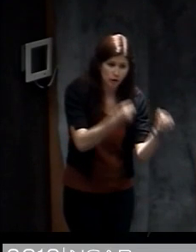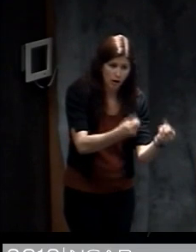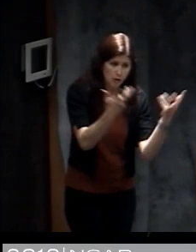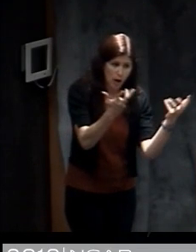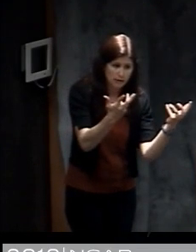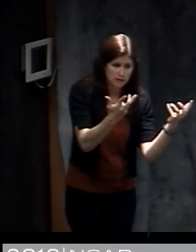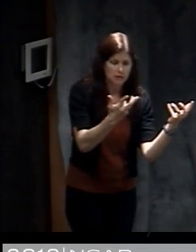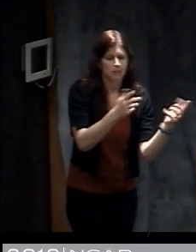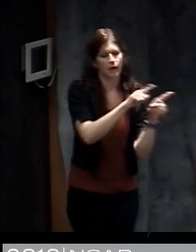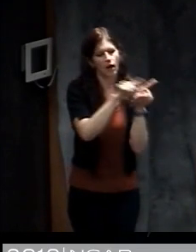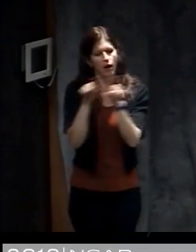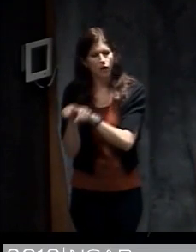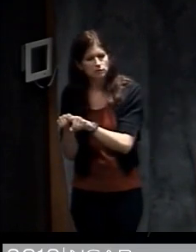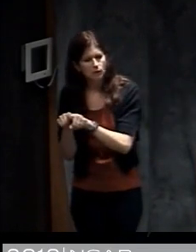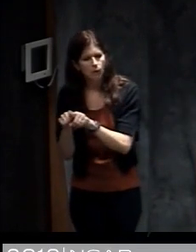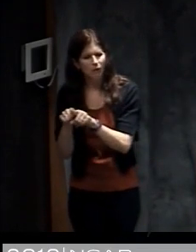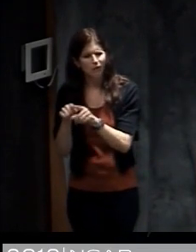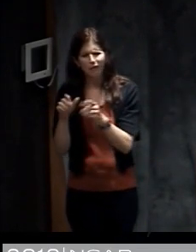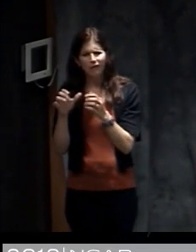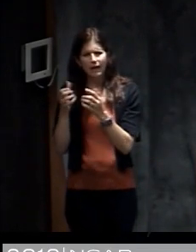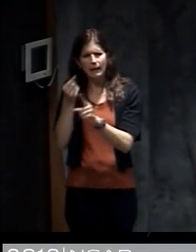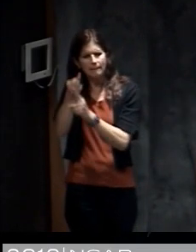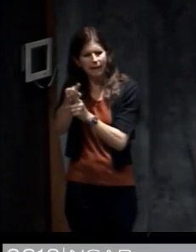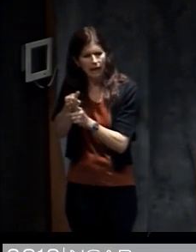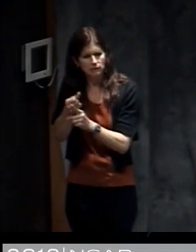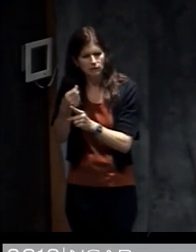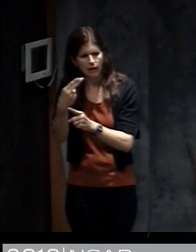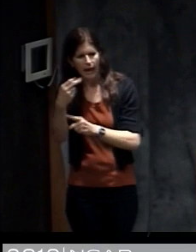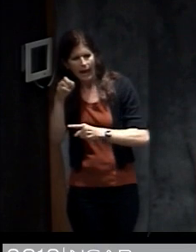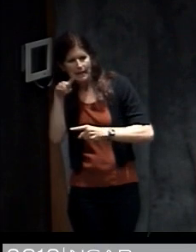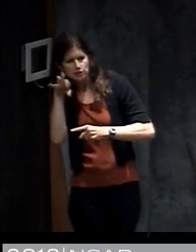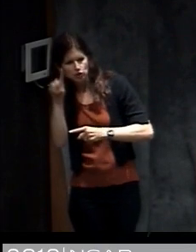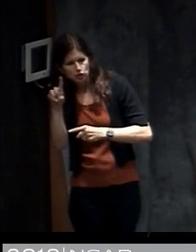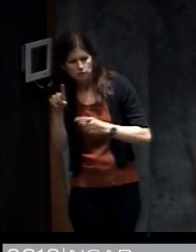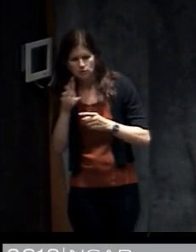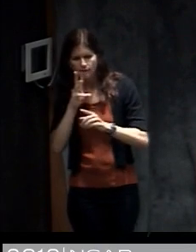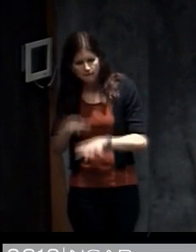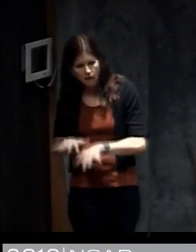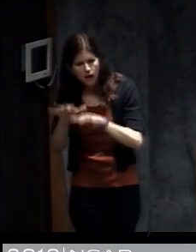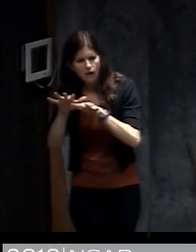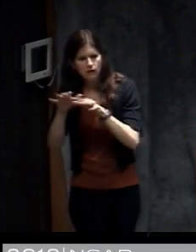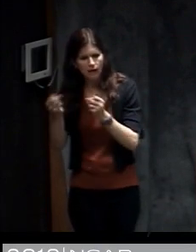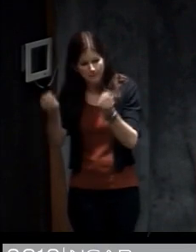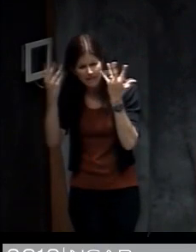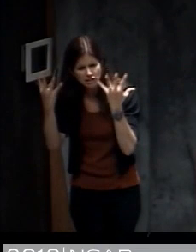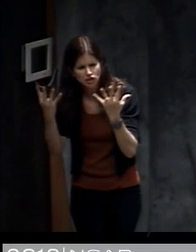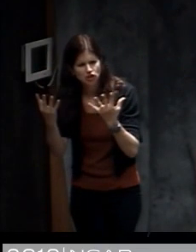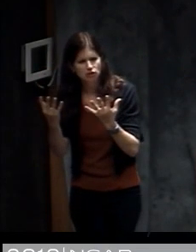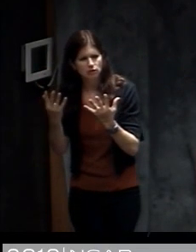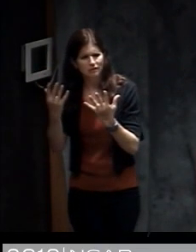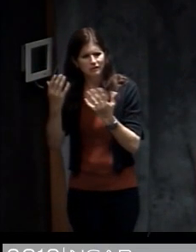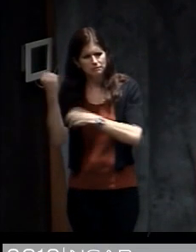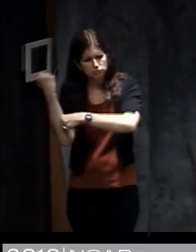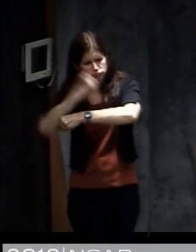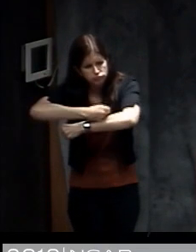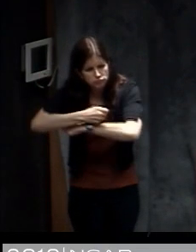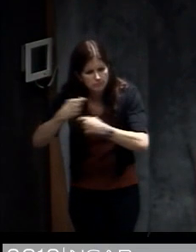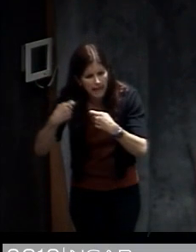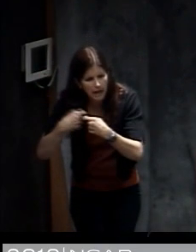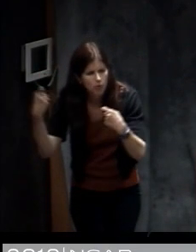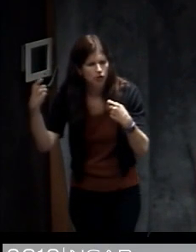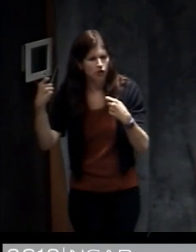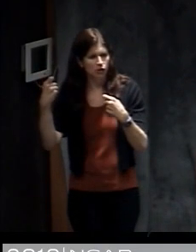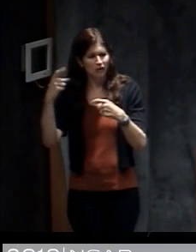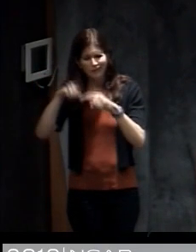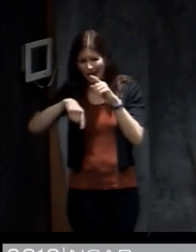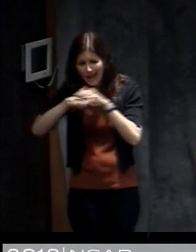also the hazardous conditions and impacts associated with that. So where will there be flooding? How much flooding can there be? Where will there be power outages? Where will people not be able to